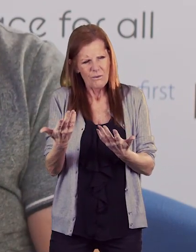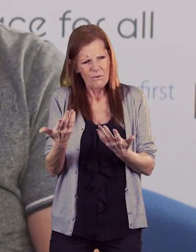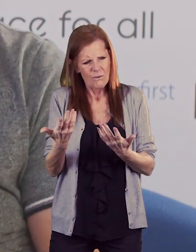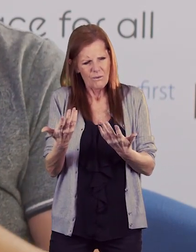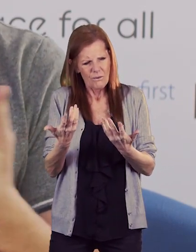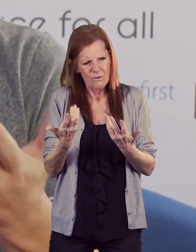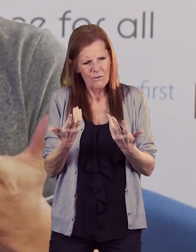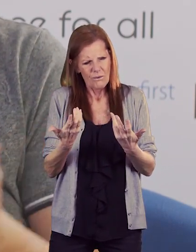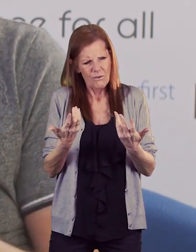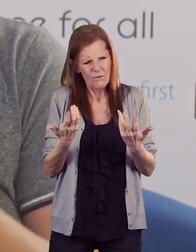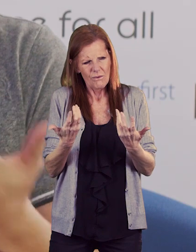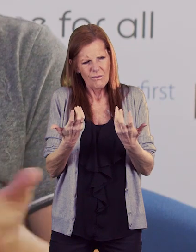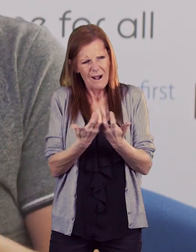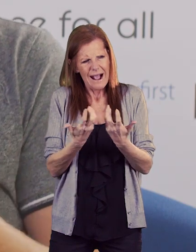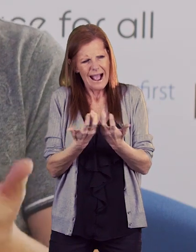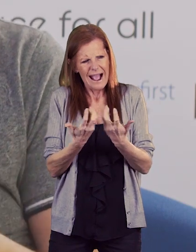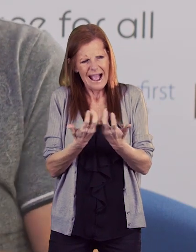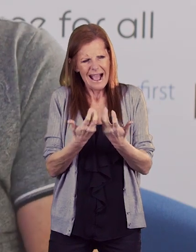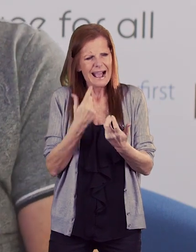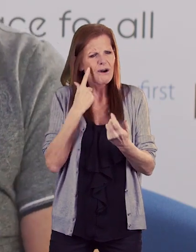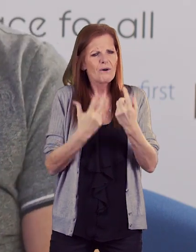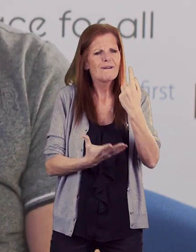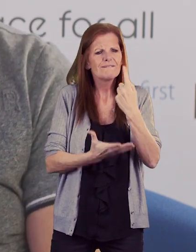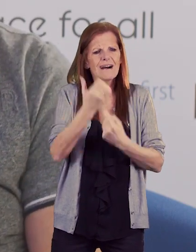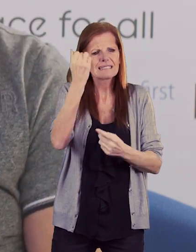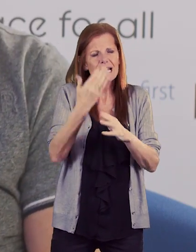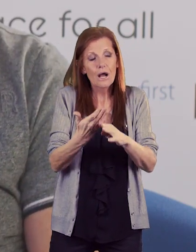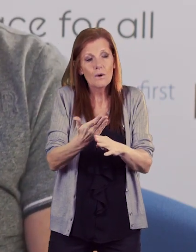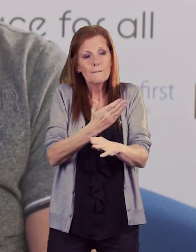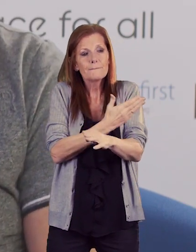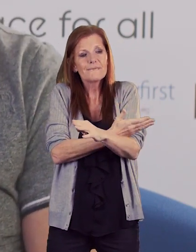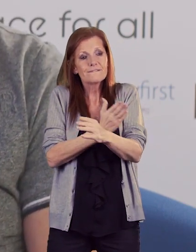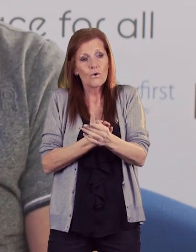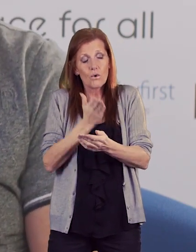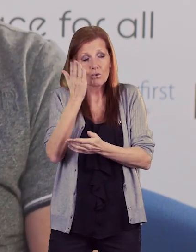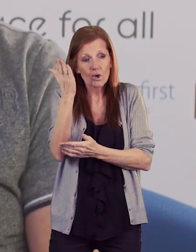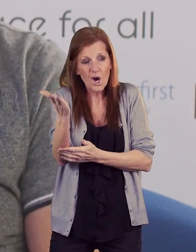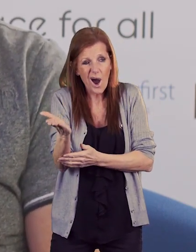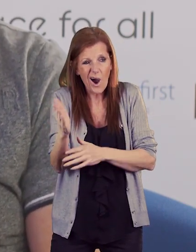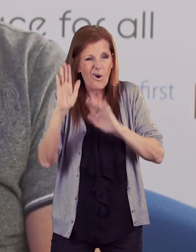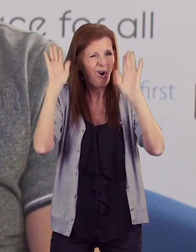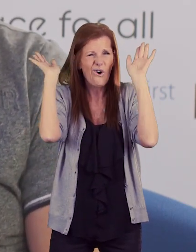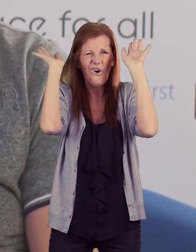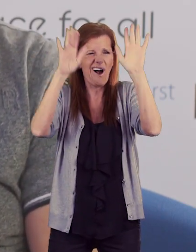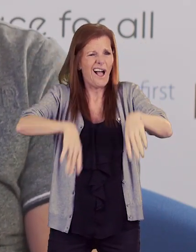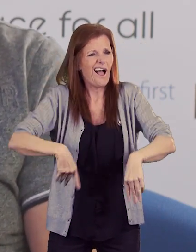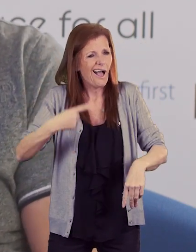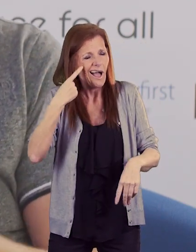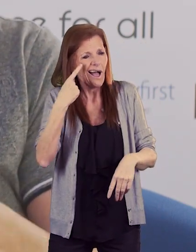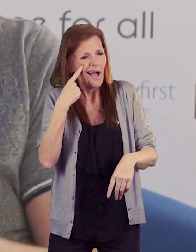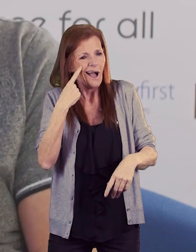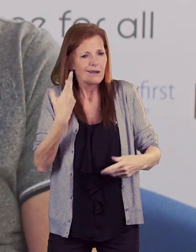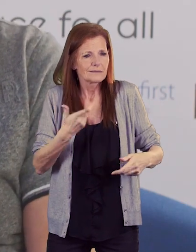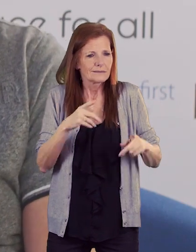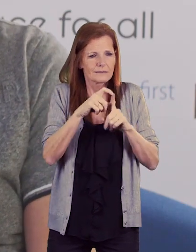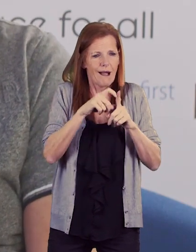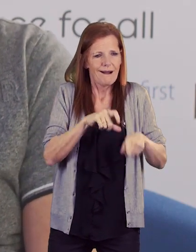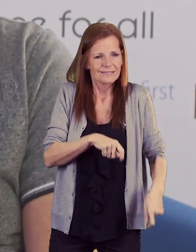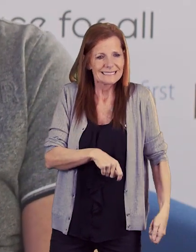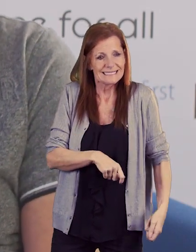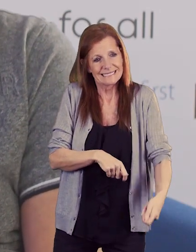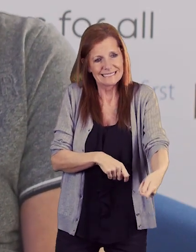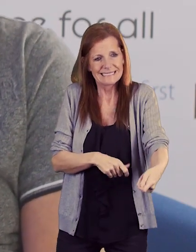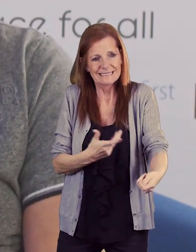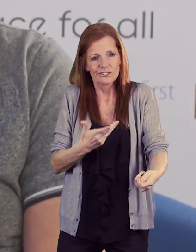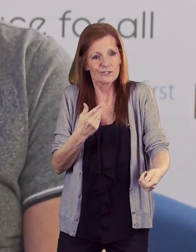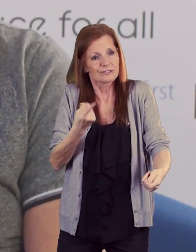how do you like find out about somewhere before you go there or do you just wing it and let Darcy and your previous guide dogs